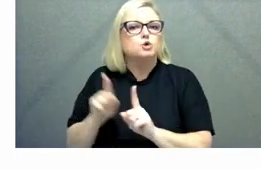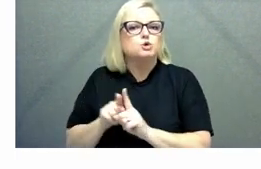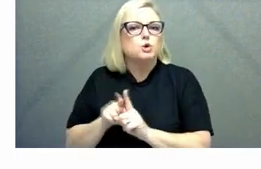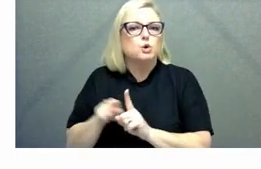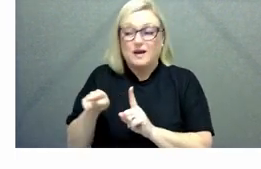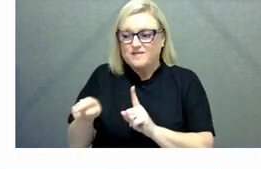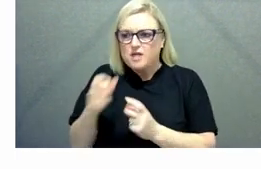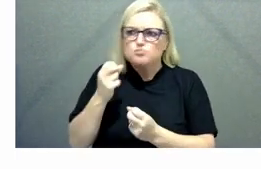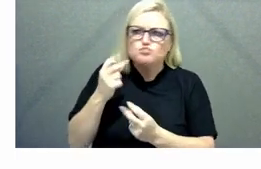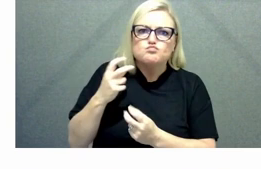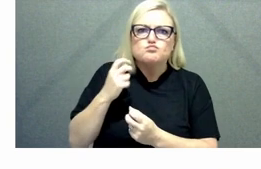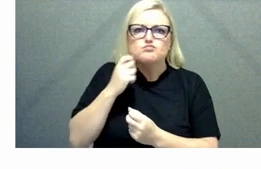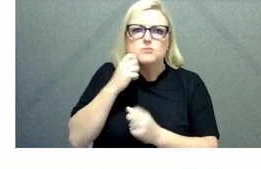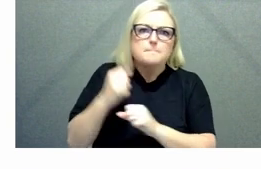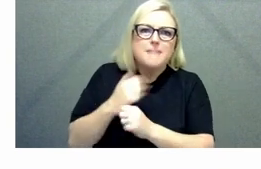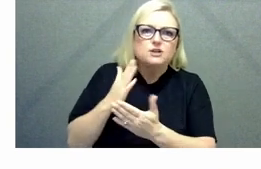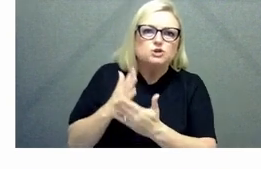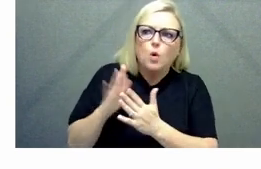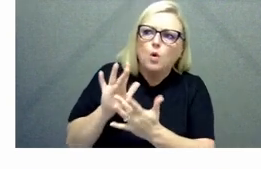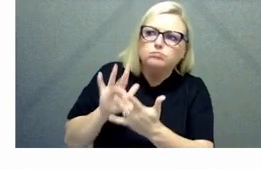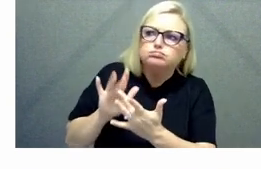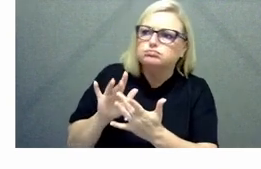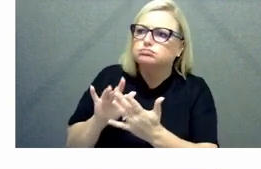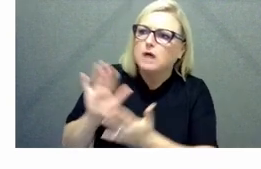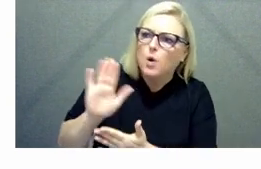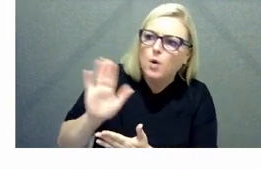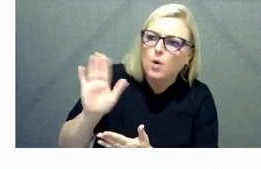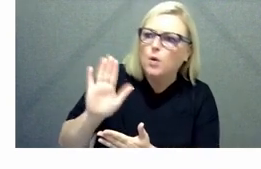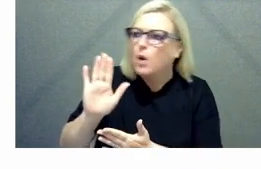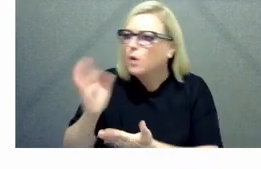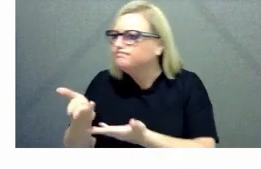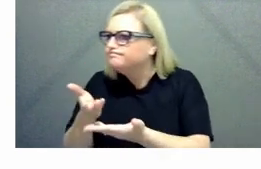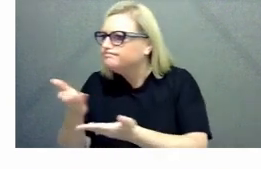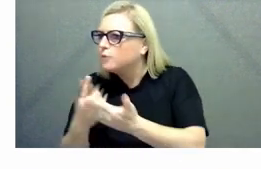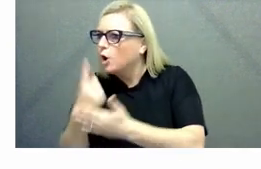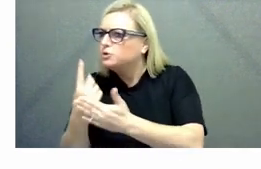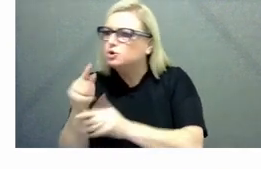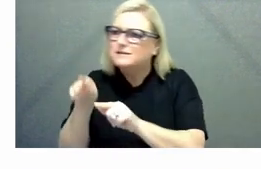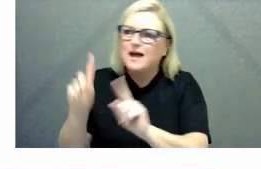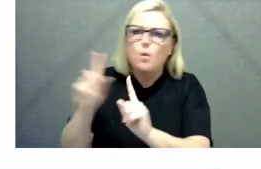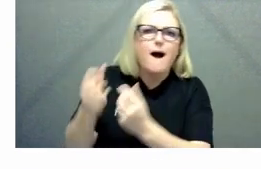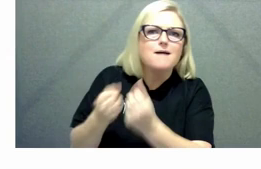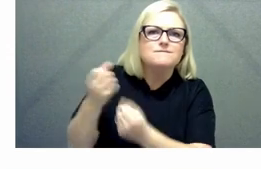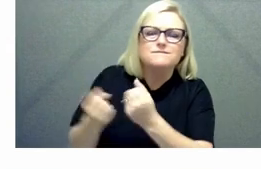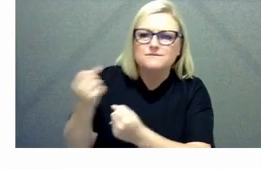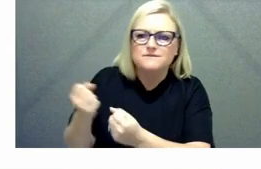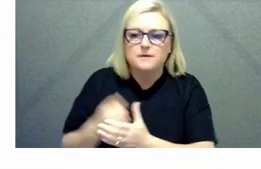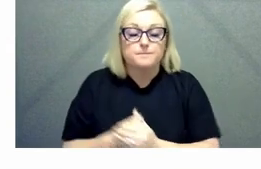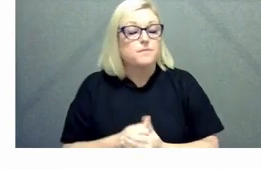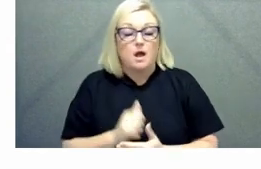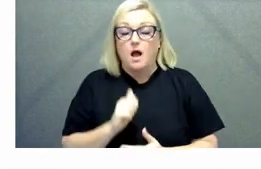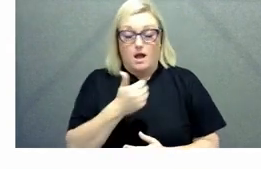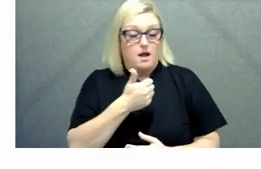might be interested making those connections through the network opportunities that there are yeah great and and jessica you